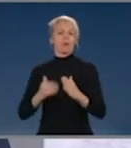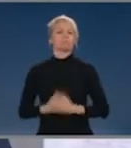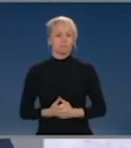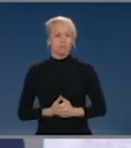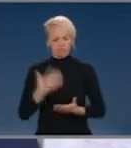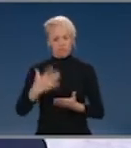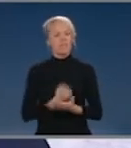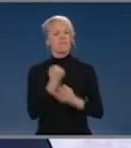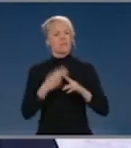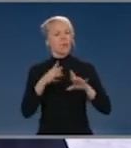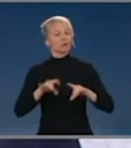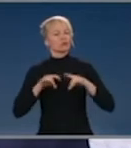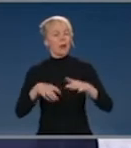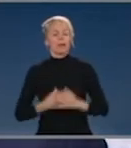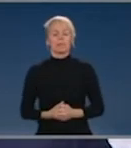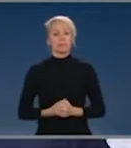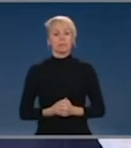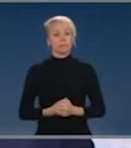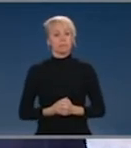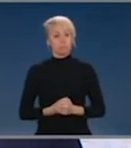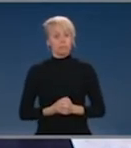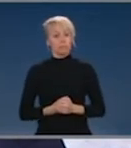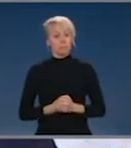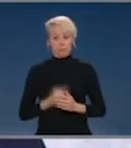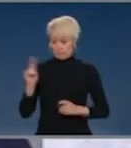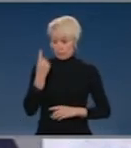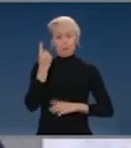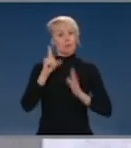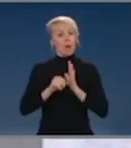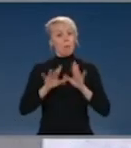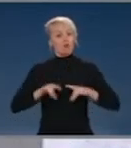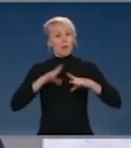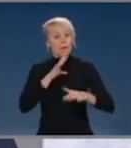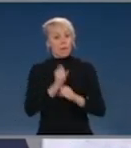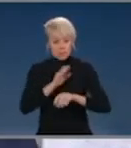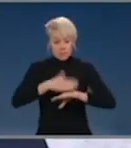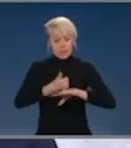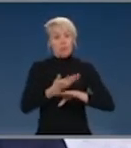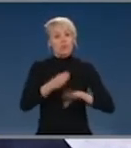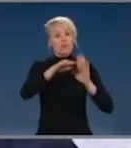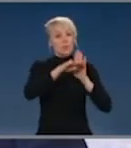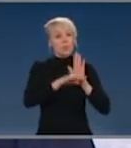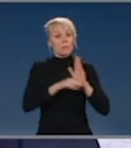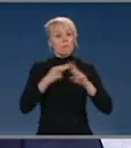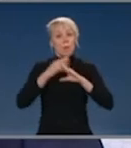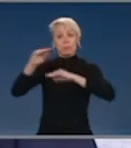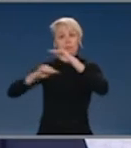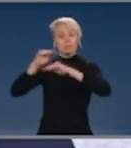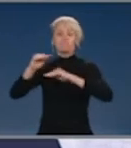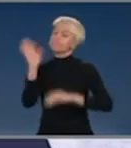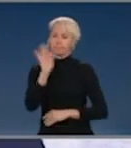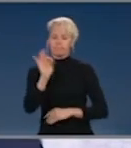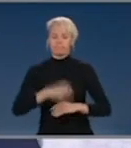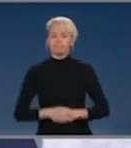that our government has acted in these respects. Now, under our foreign investment rules, significant authority